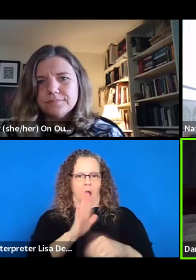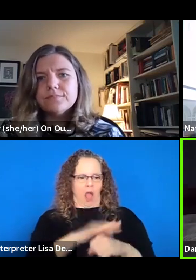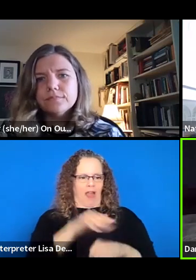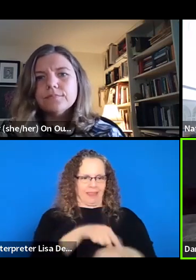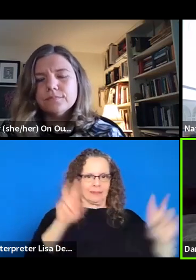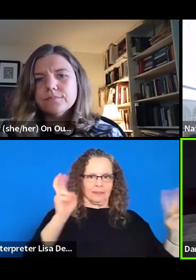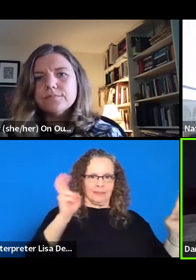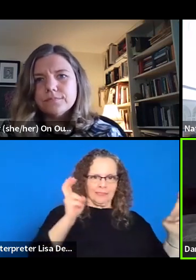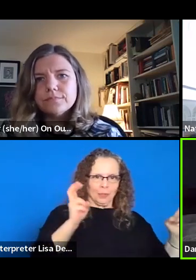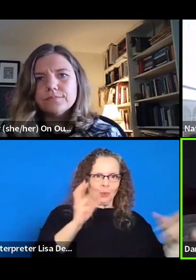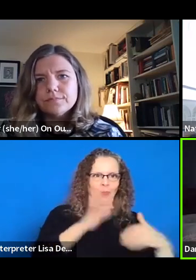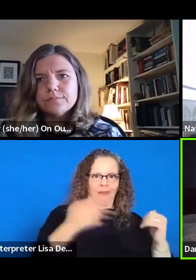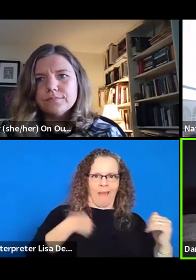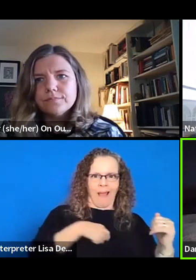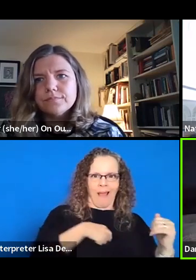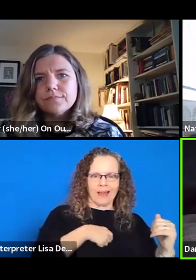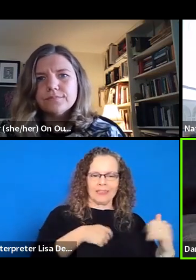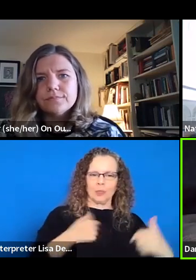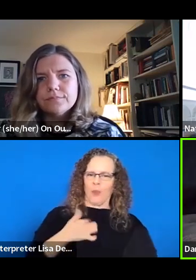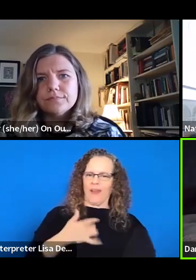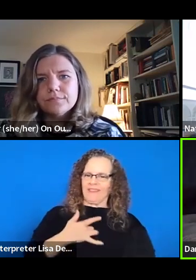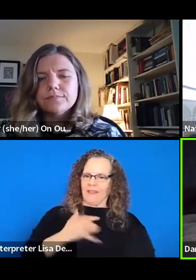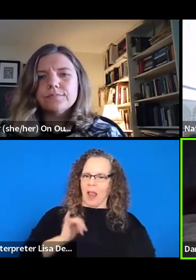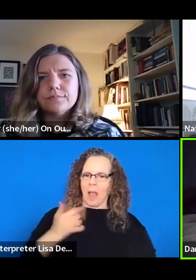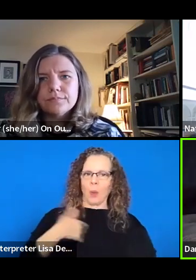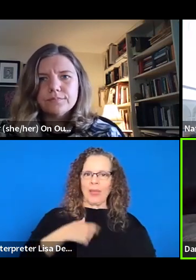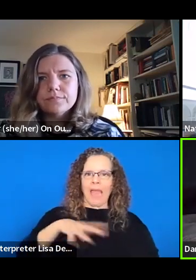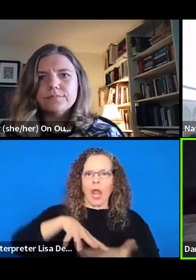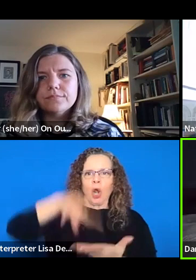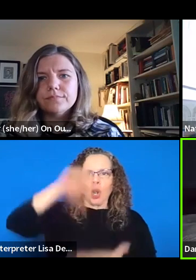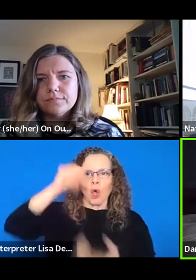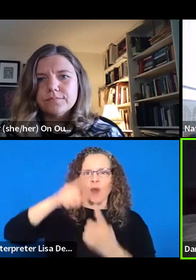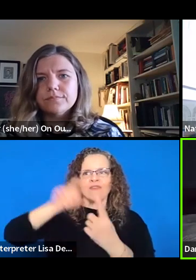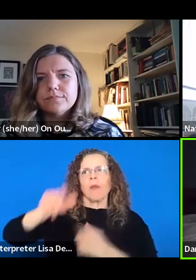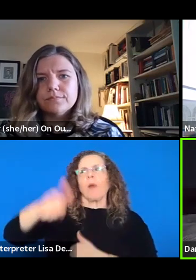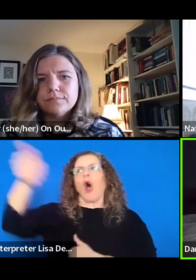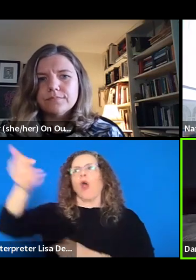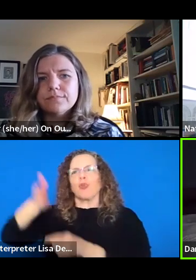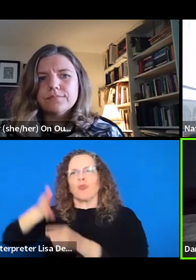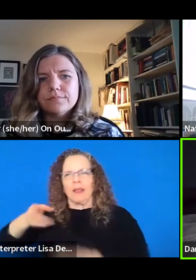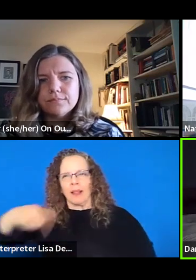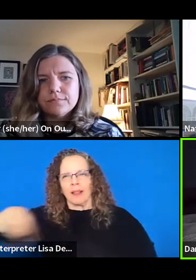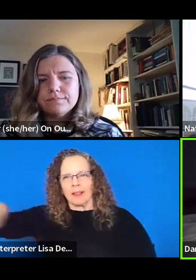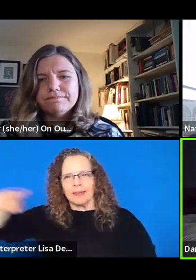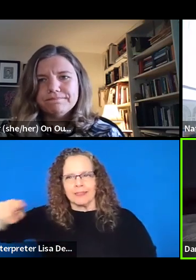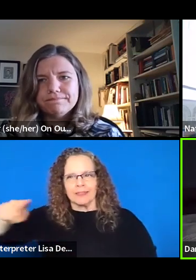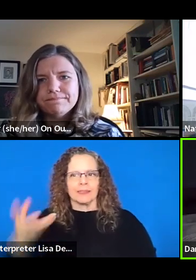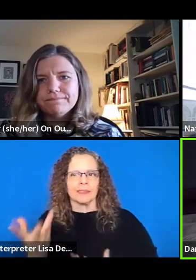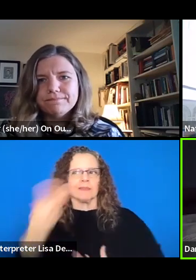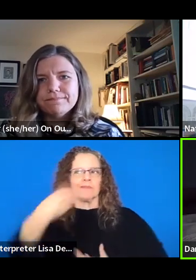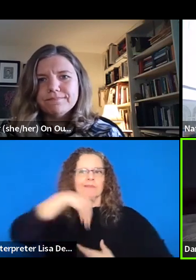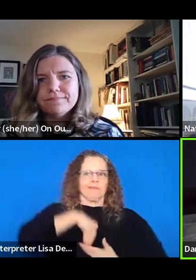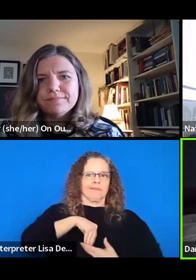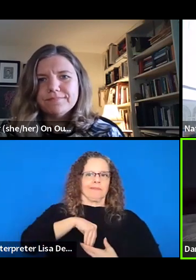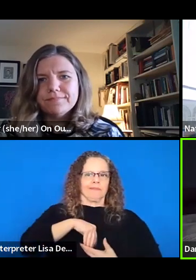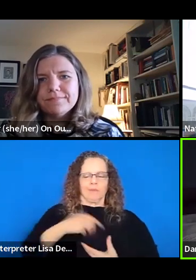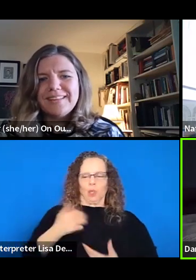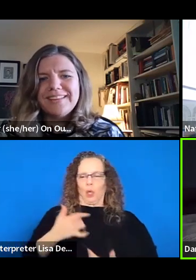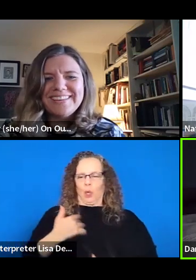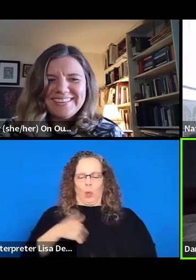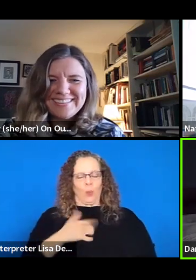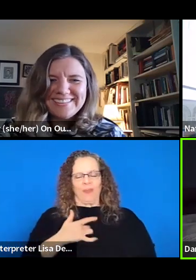more as a culture to like reach out, to learn from them and actually like, uh, internalize some of that stuff. We get so weird about money.